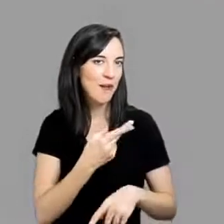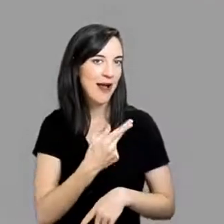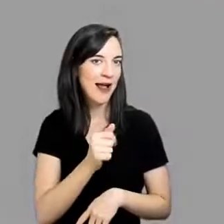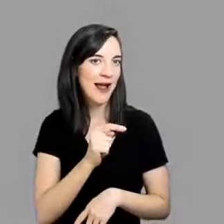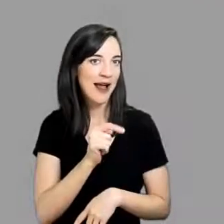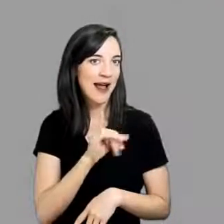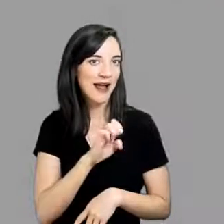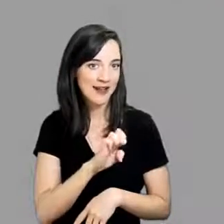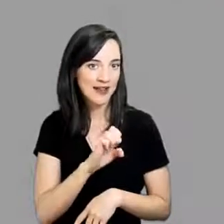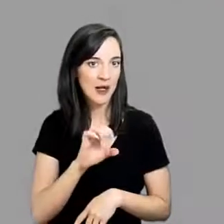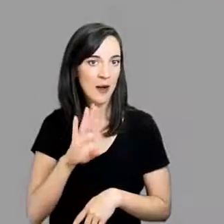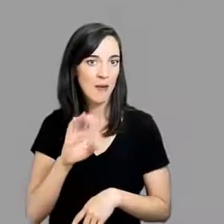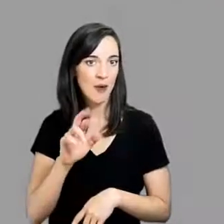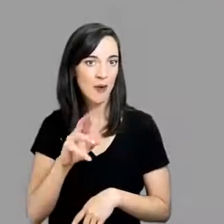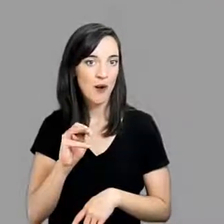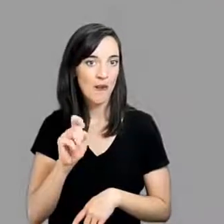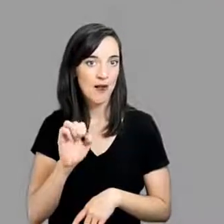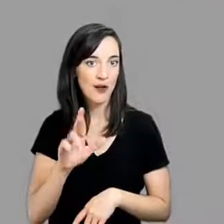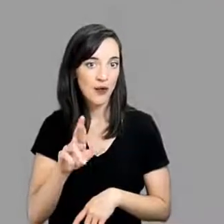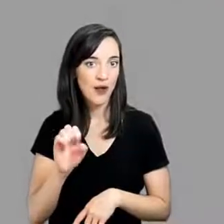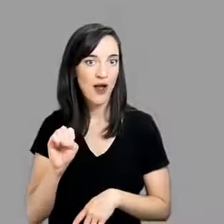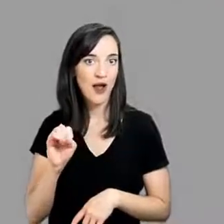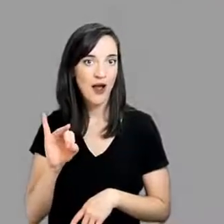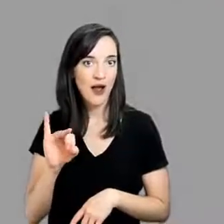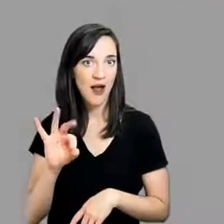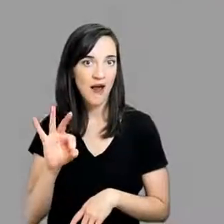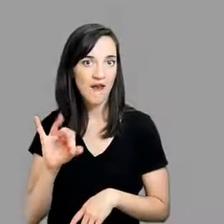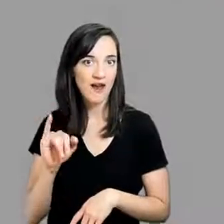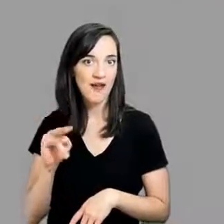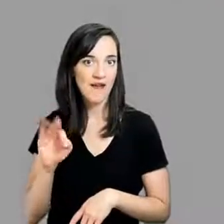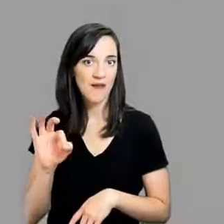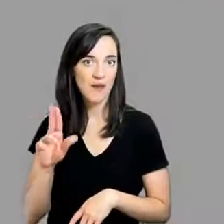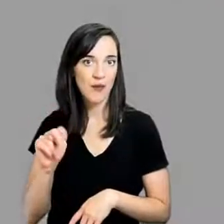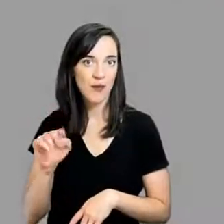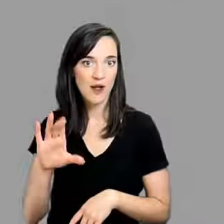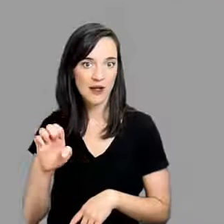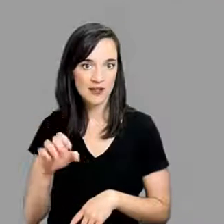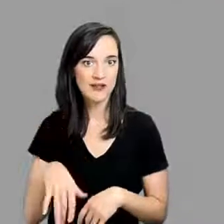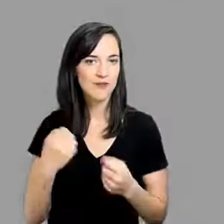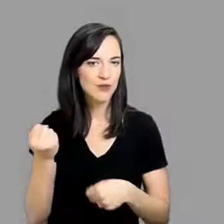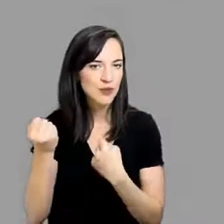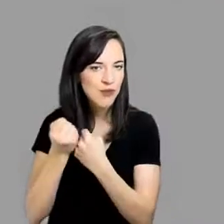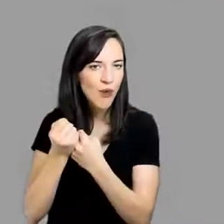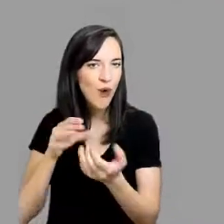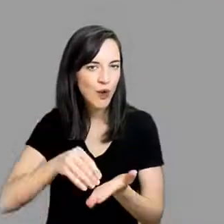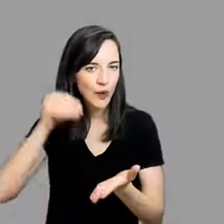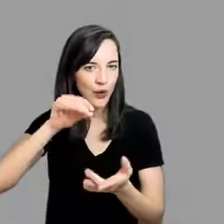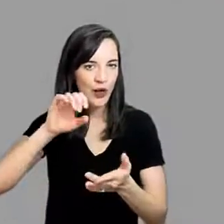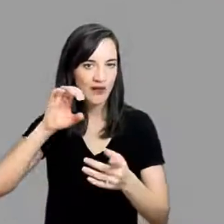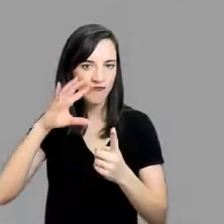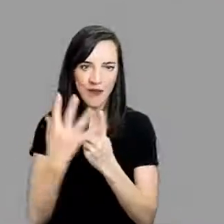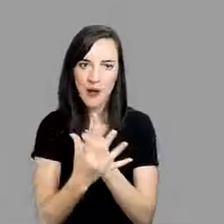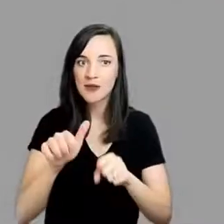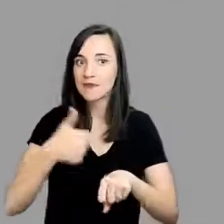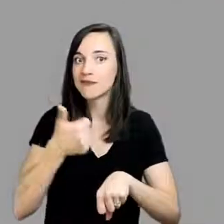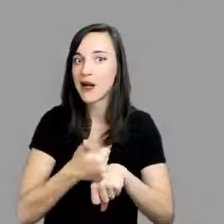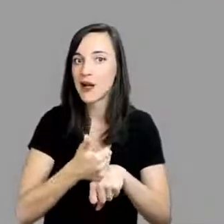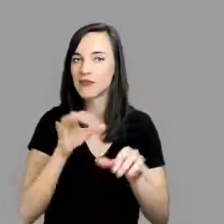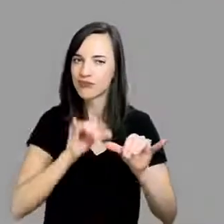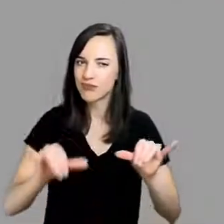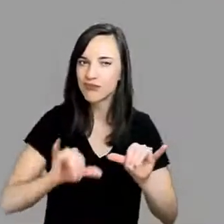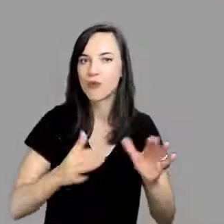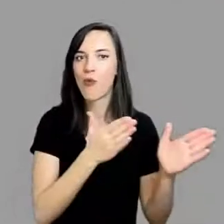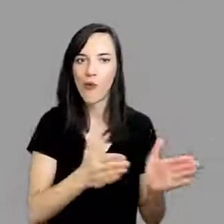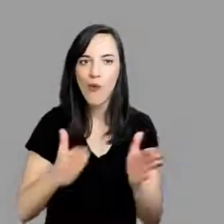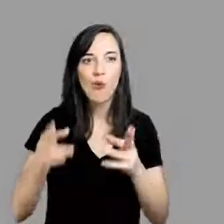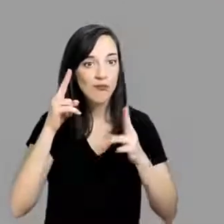A few examples of research according to Hattie's Barometer of Influence that supports establishing a consistent, organized,